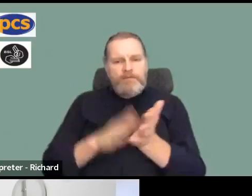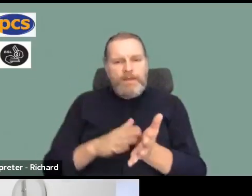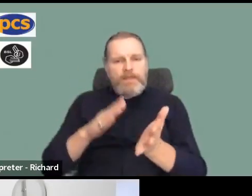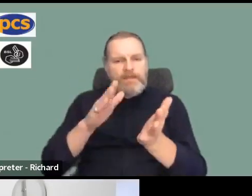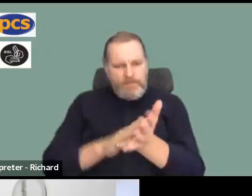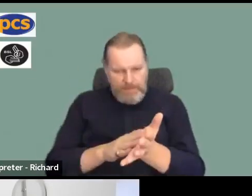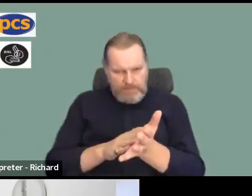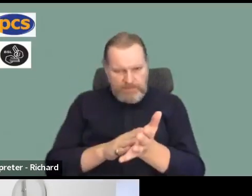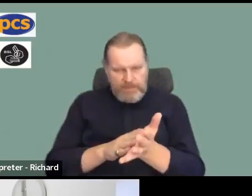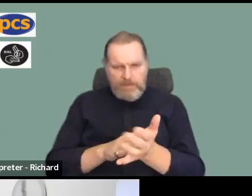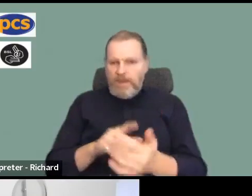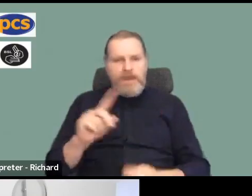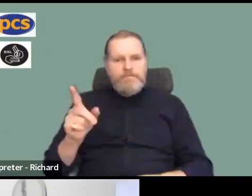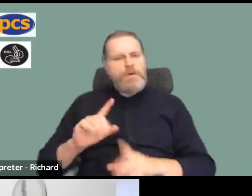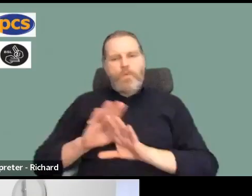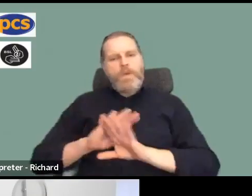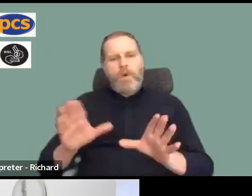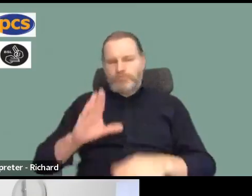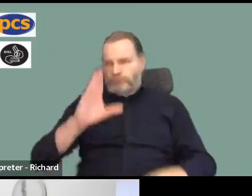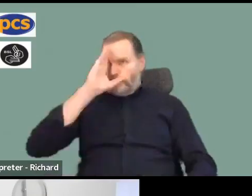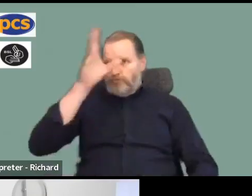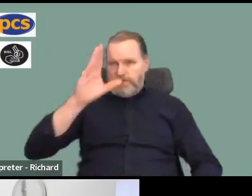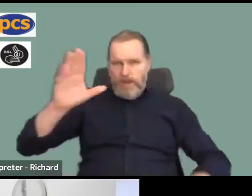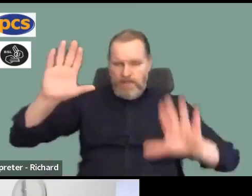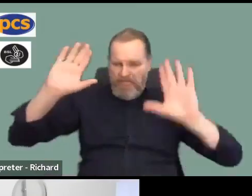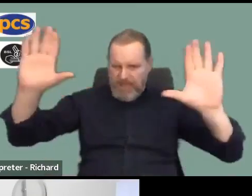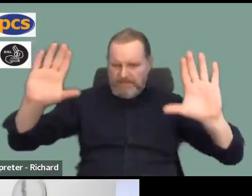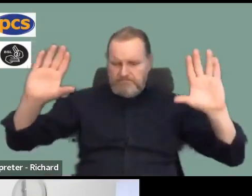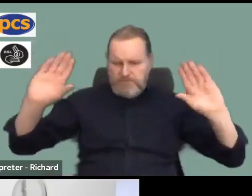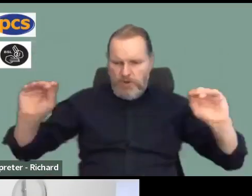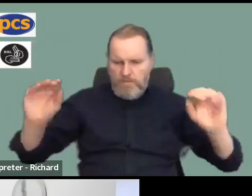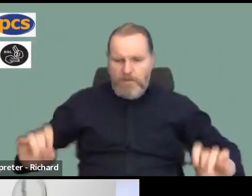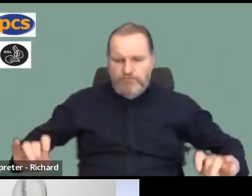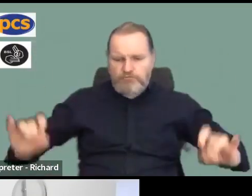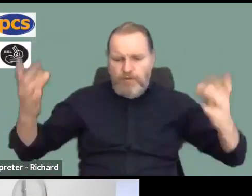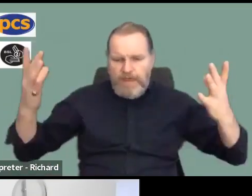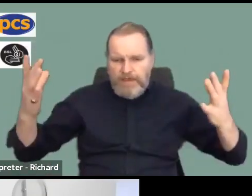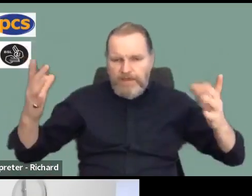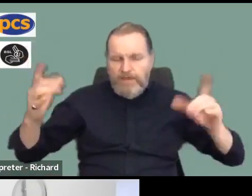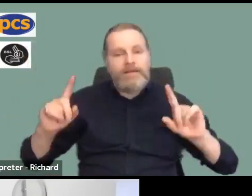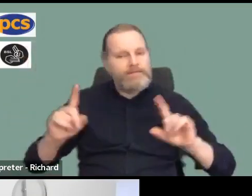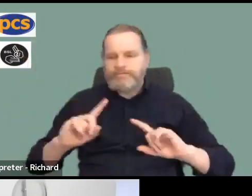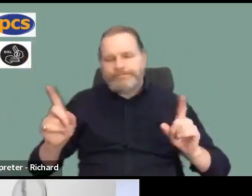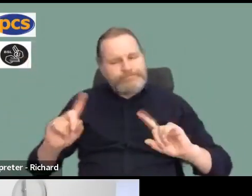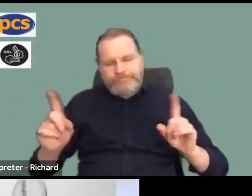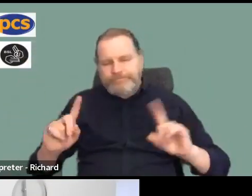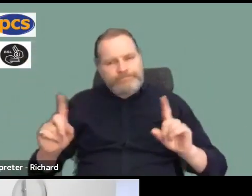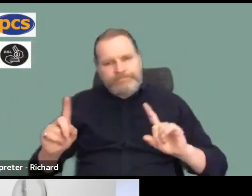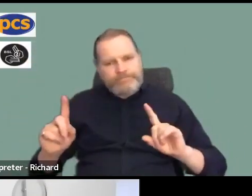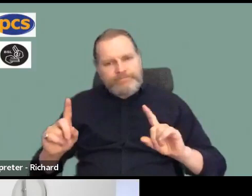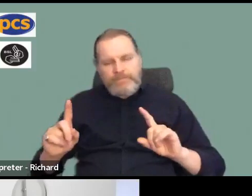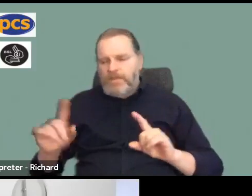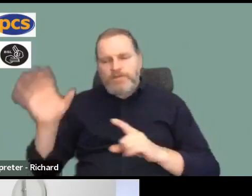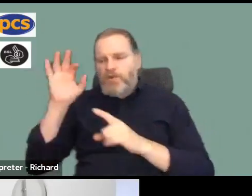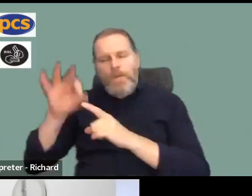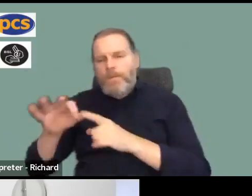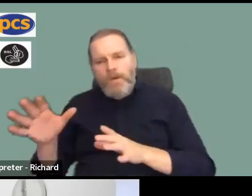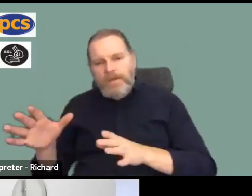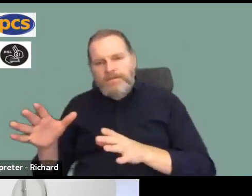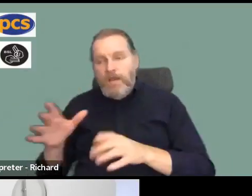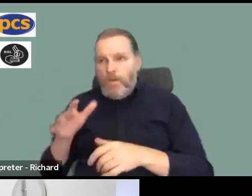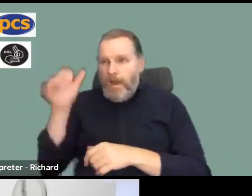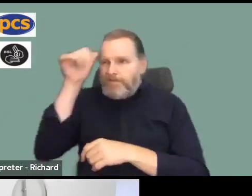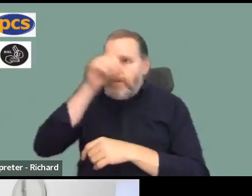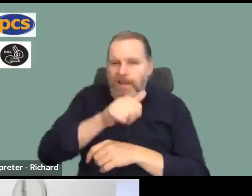is not calling action that only protests where people lose pay and they don't think there was any point in it. We are trying to